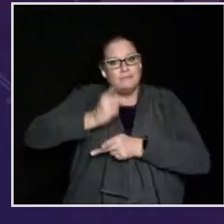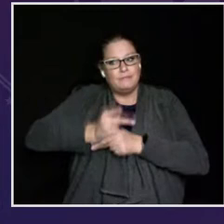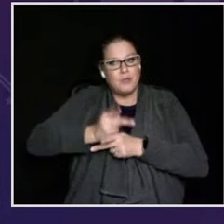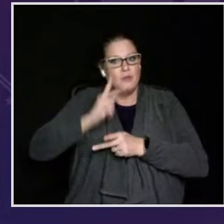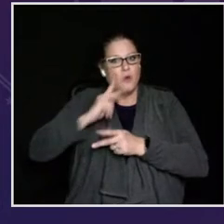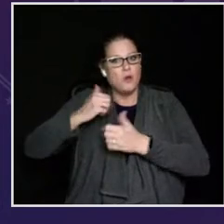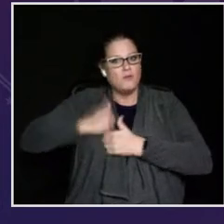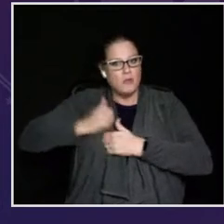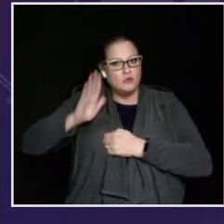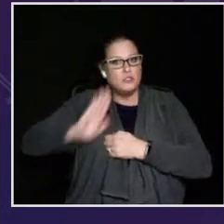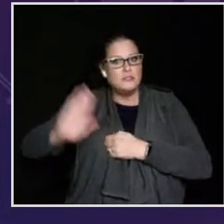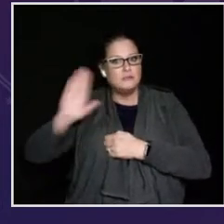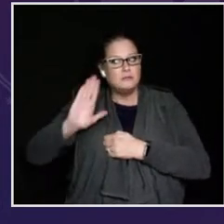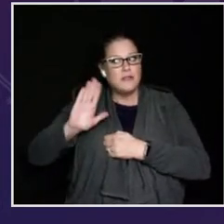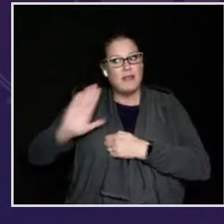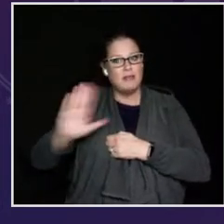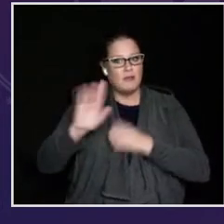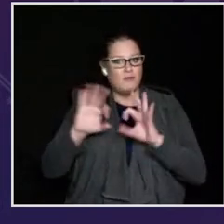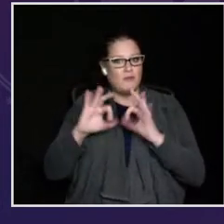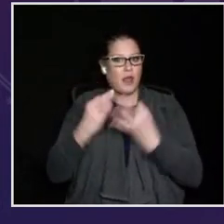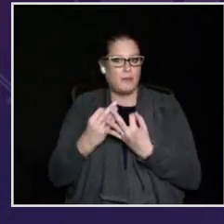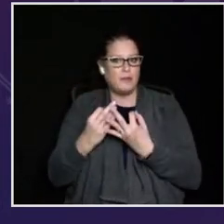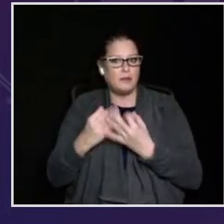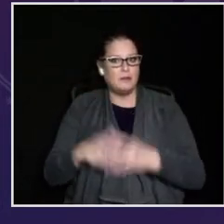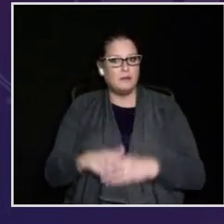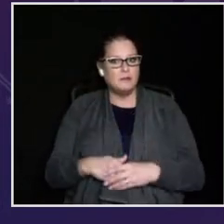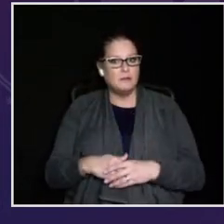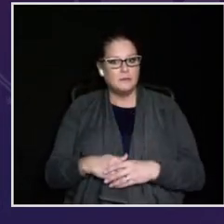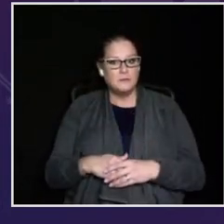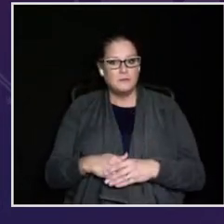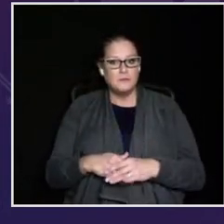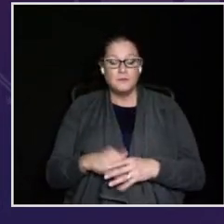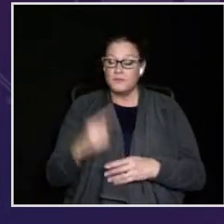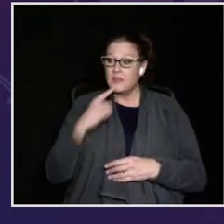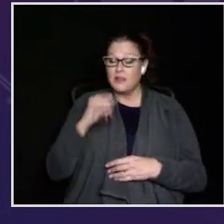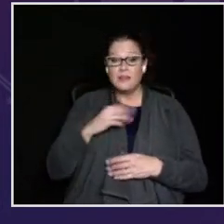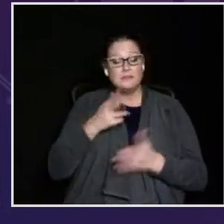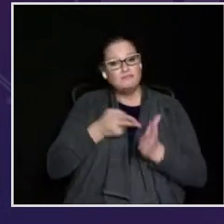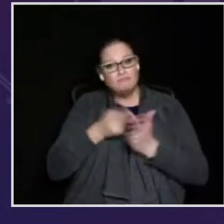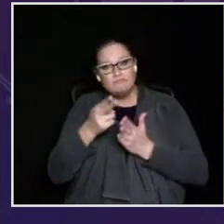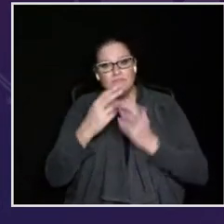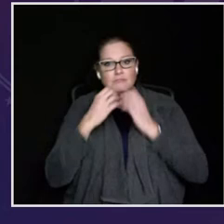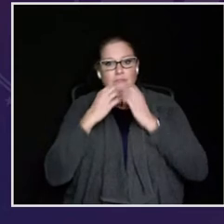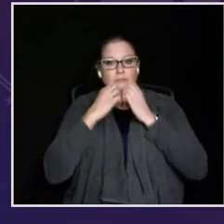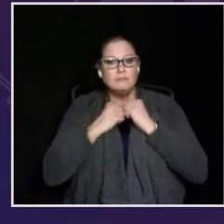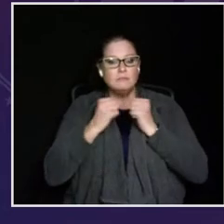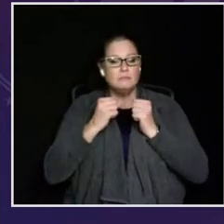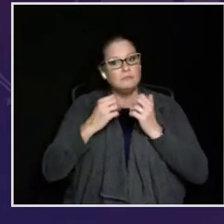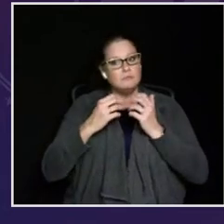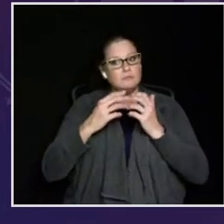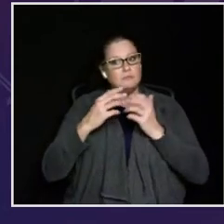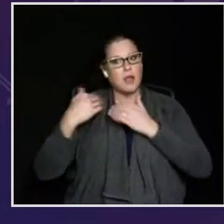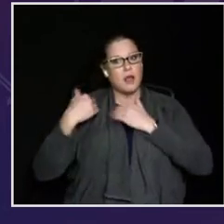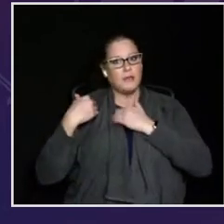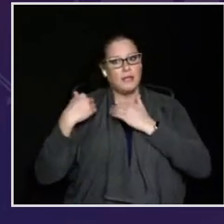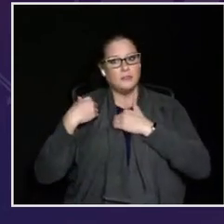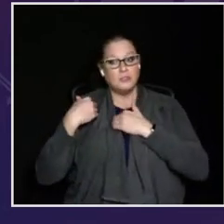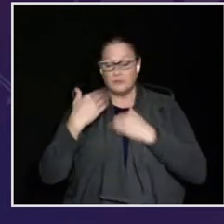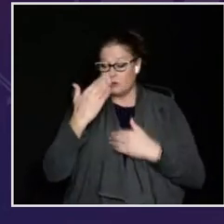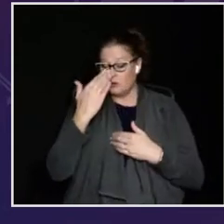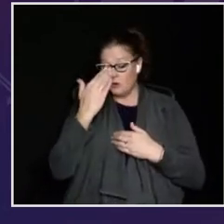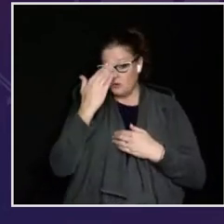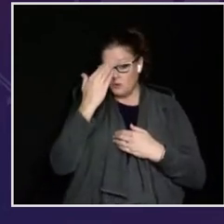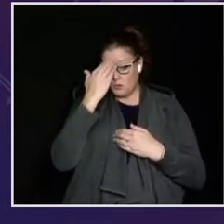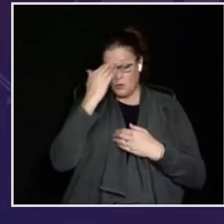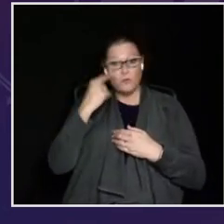American together, caring for our nation's veterans and their families. As you have said, this is